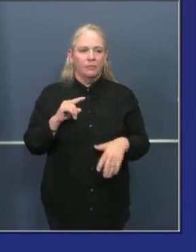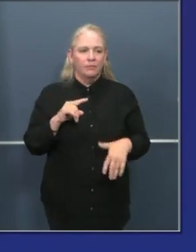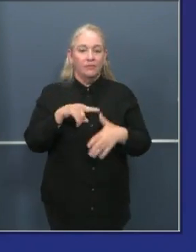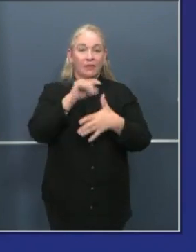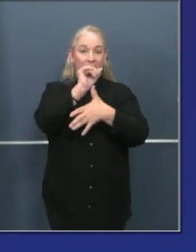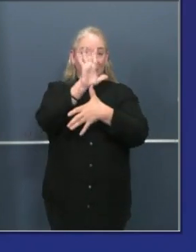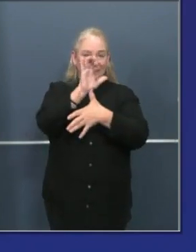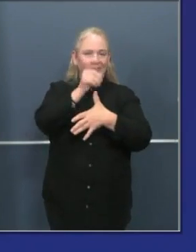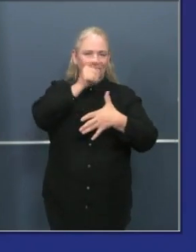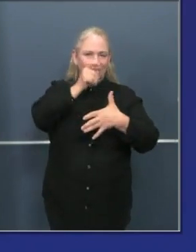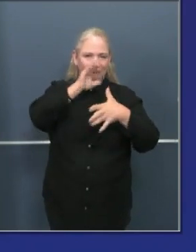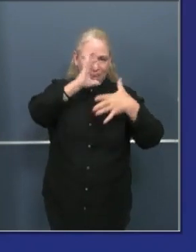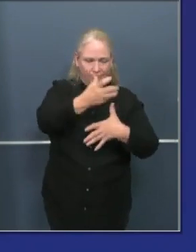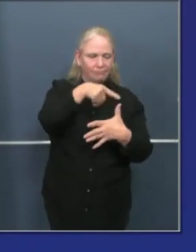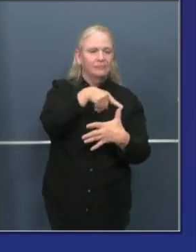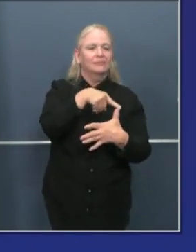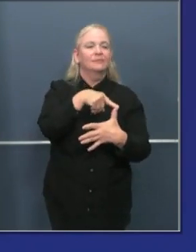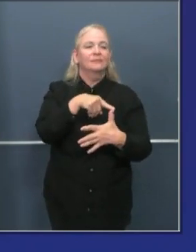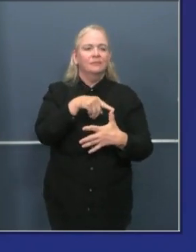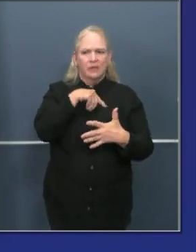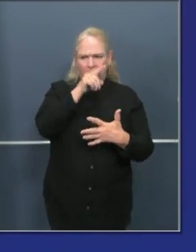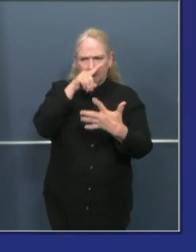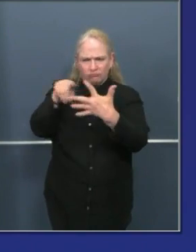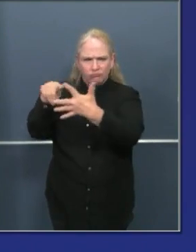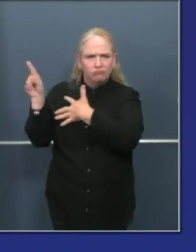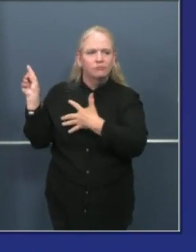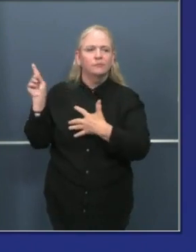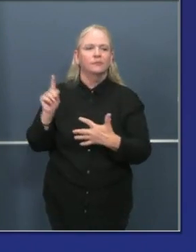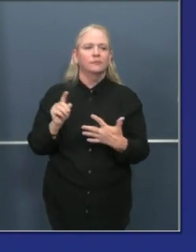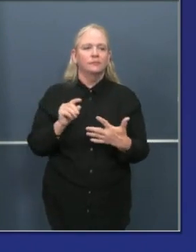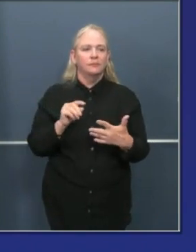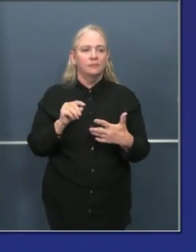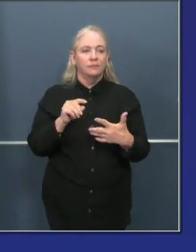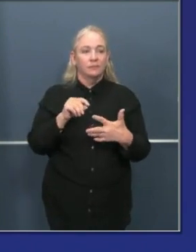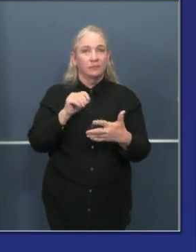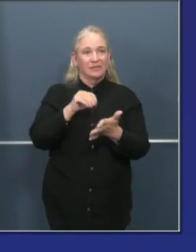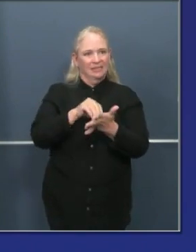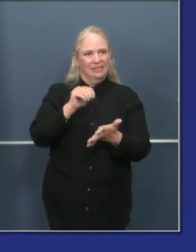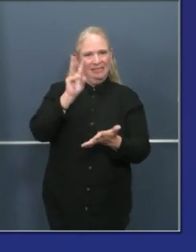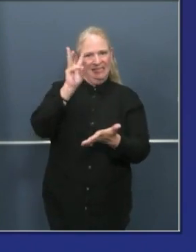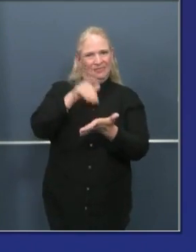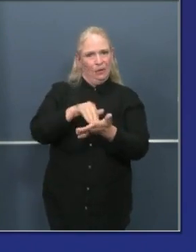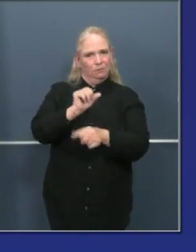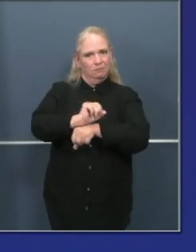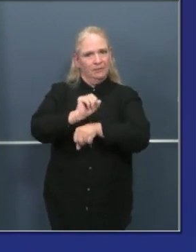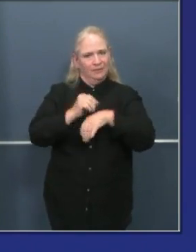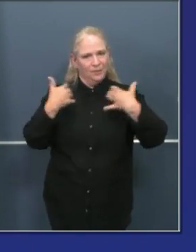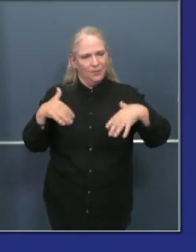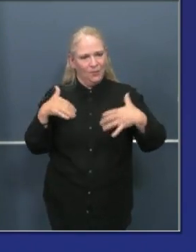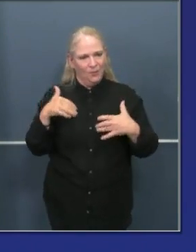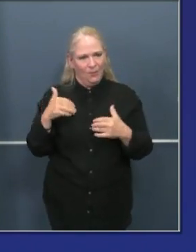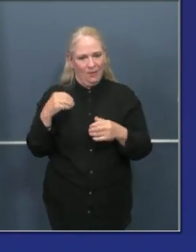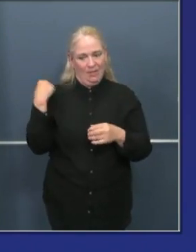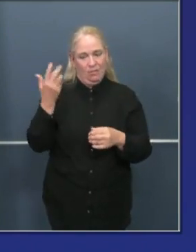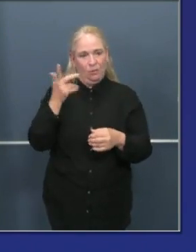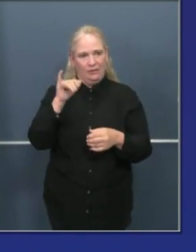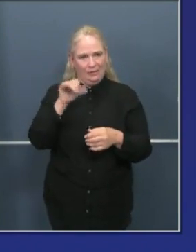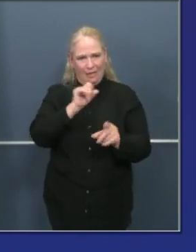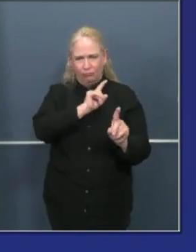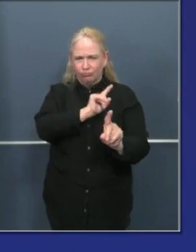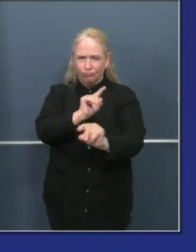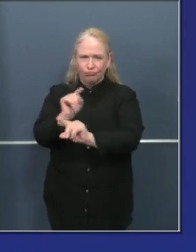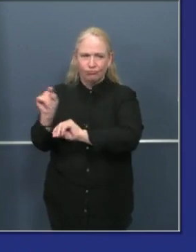,000 establishments over a few day period. You'll see over 440,000